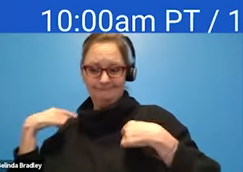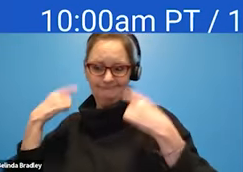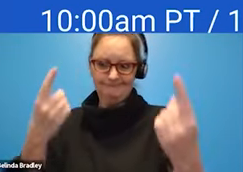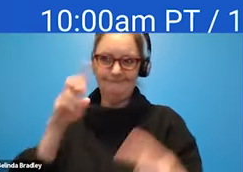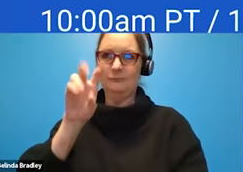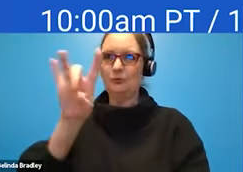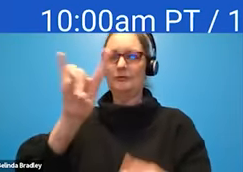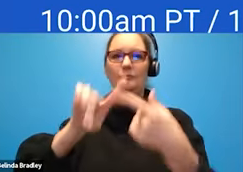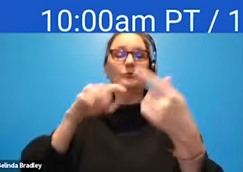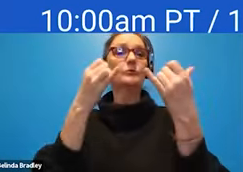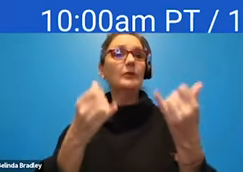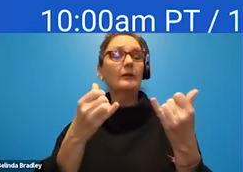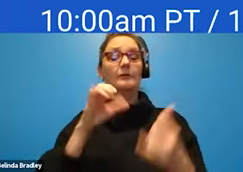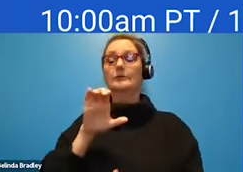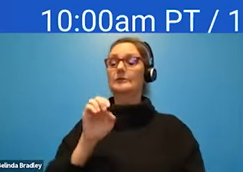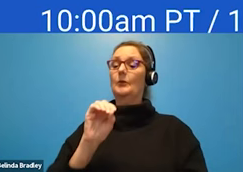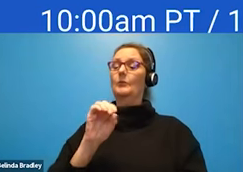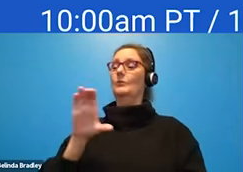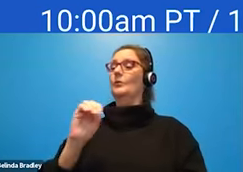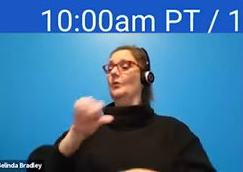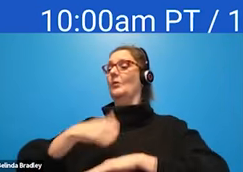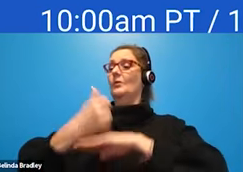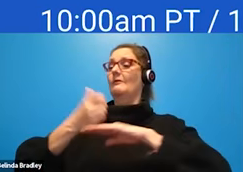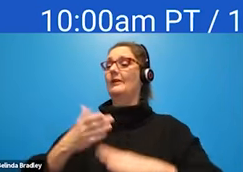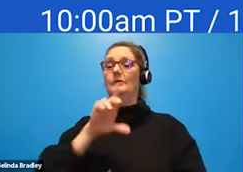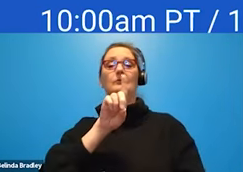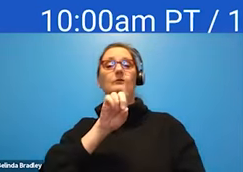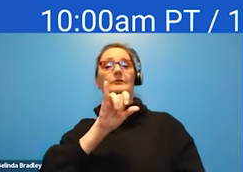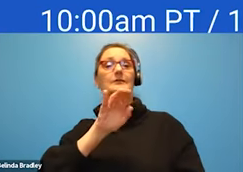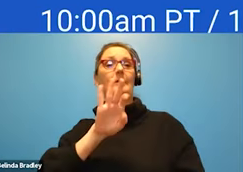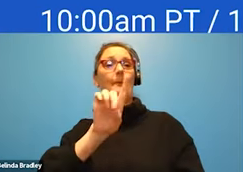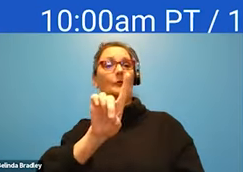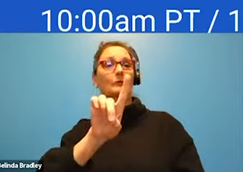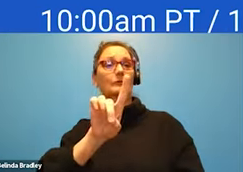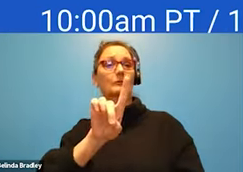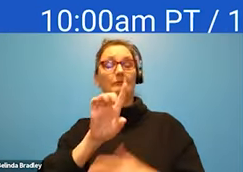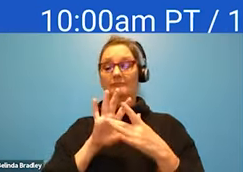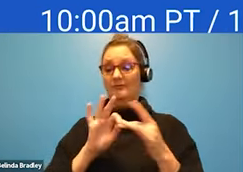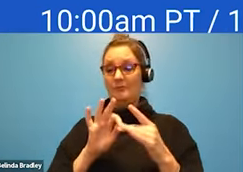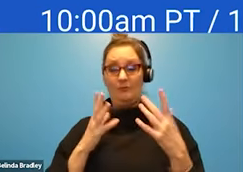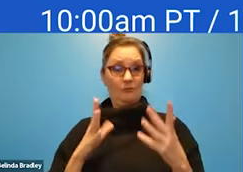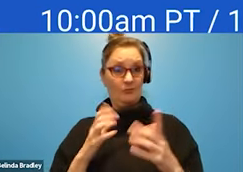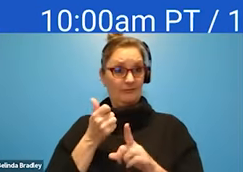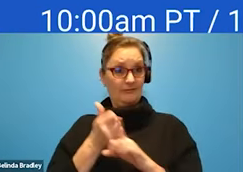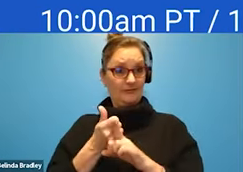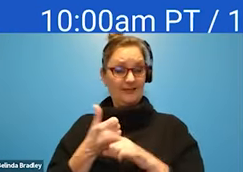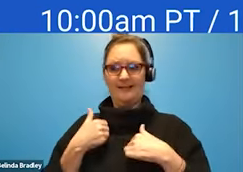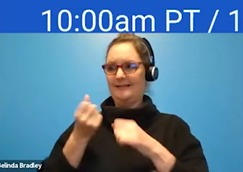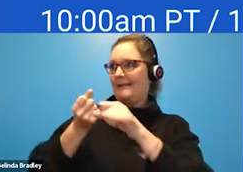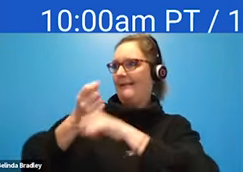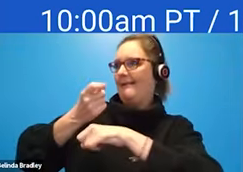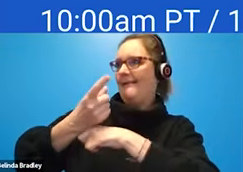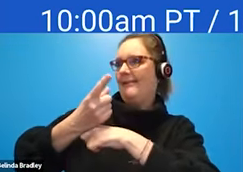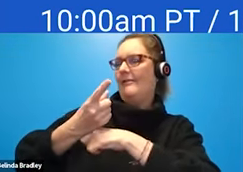He is the CEO and co-founder of Diamond. As I mentioned a bit earlier, which issues a yearly state of